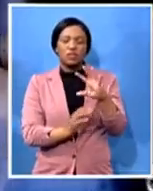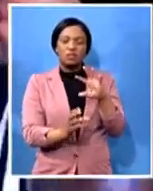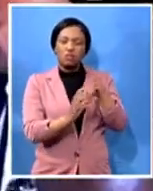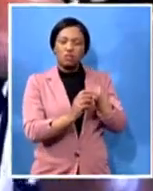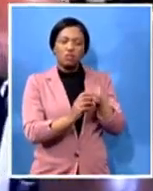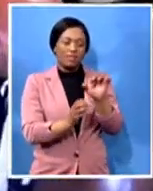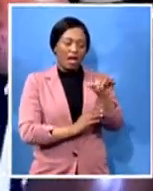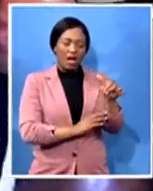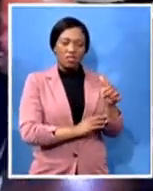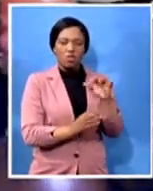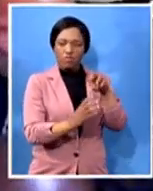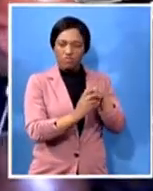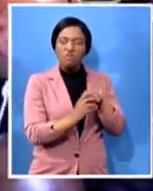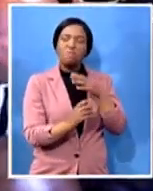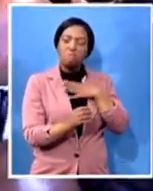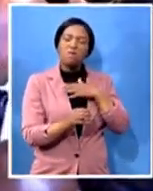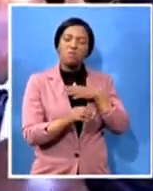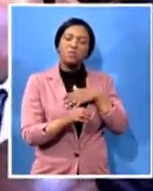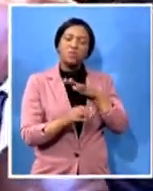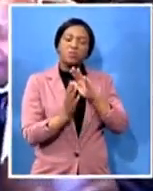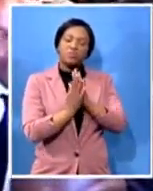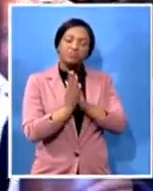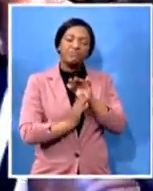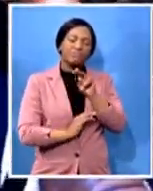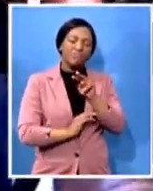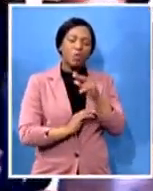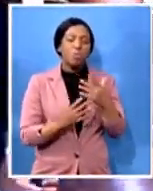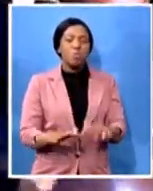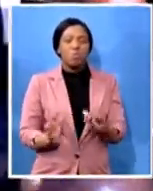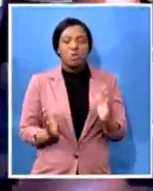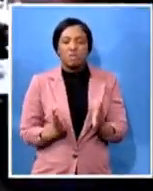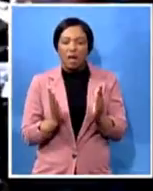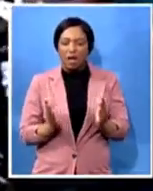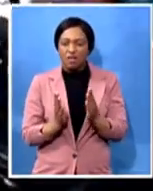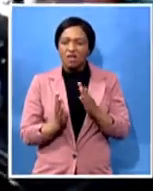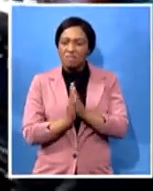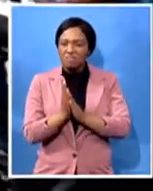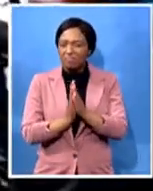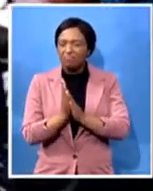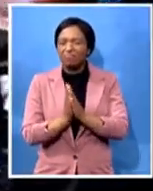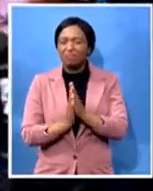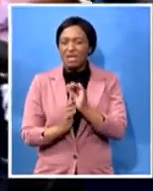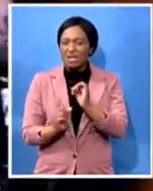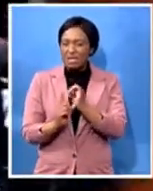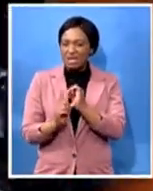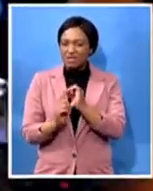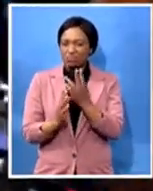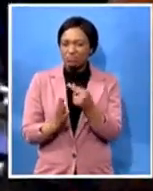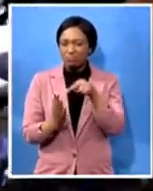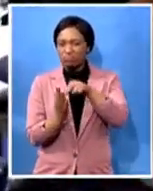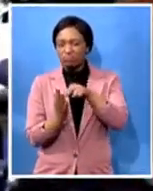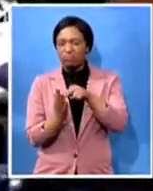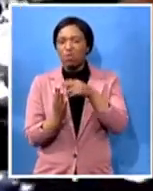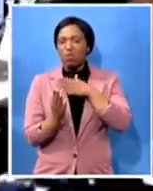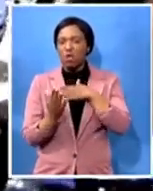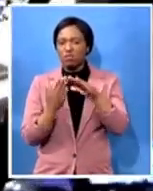inspired by the extending locally locally where he resided he resided